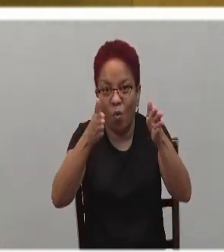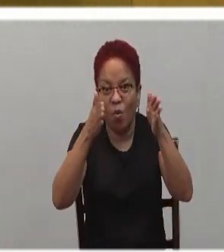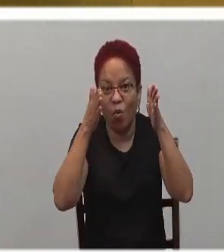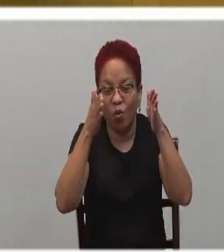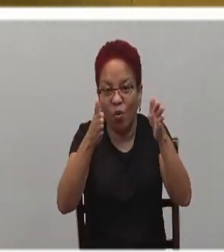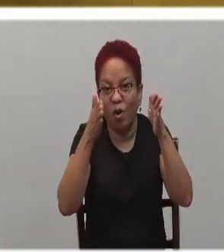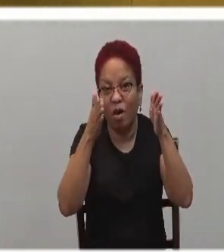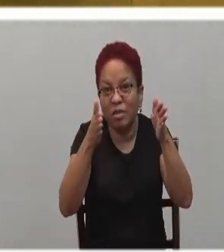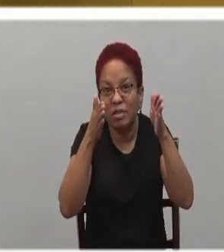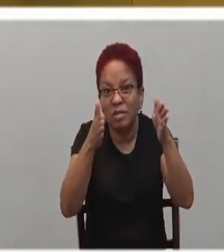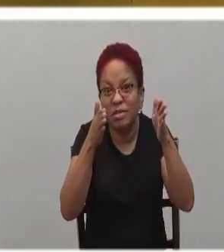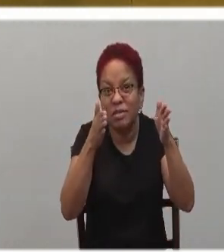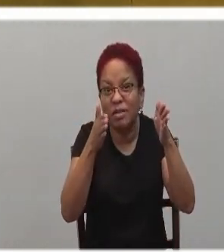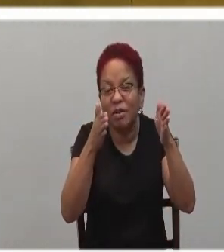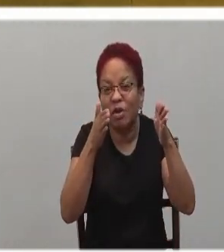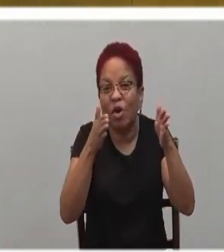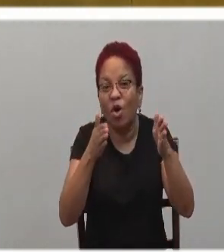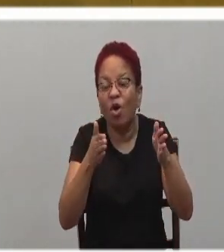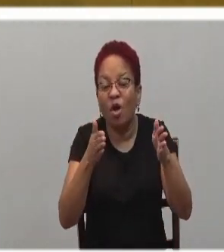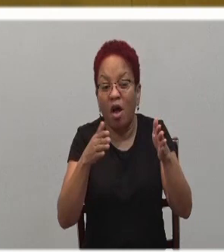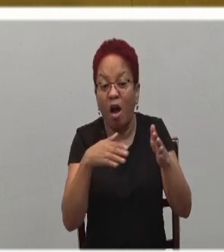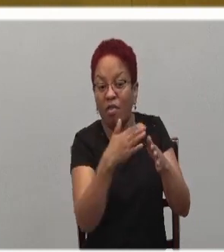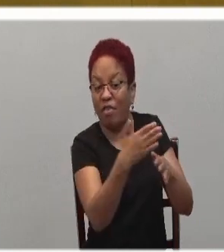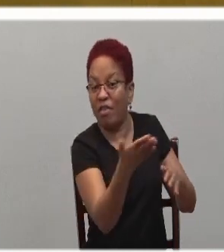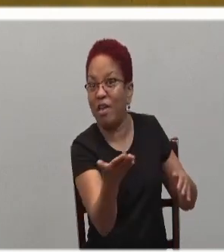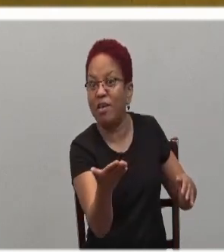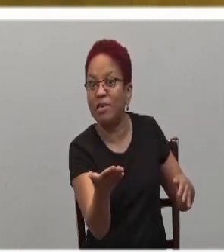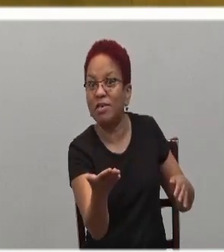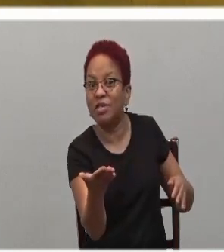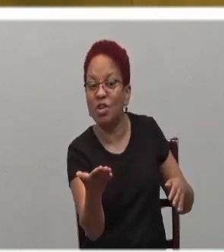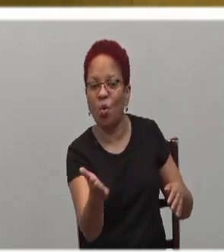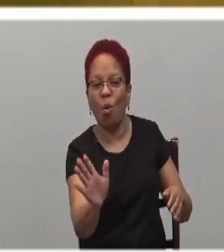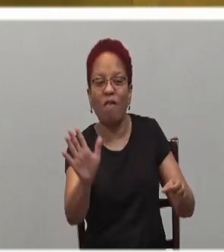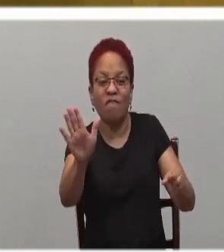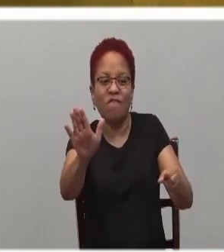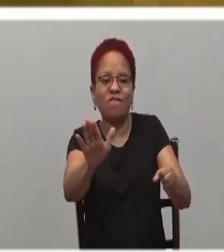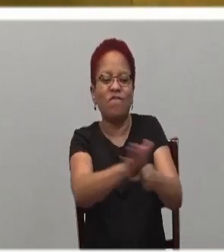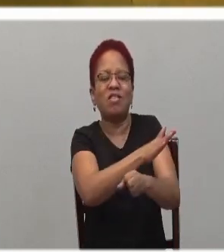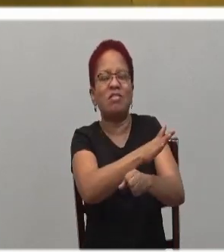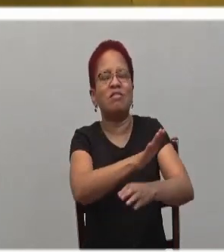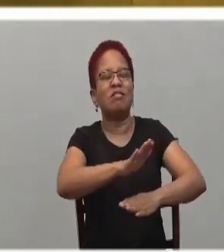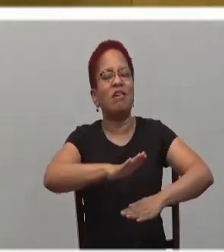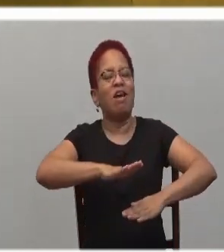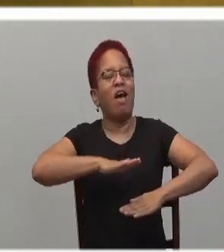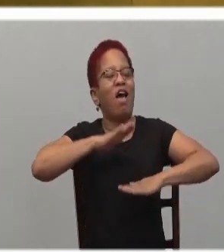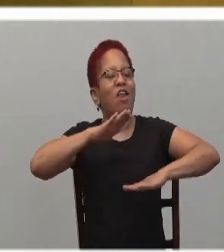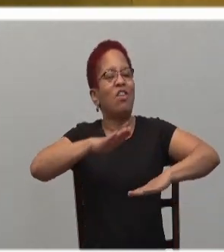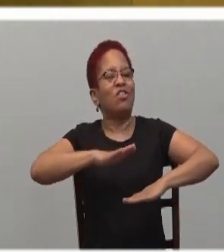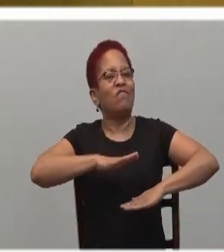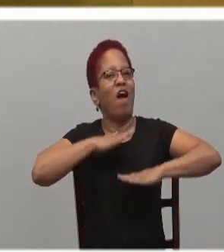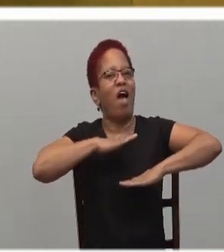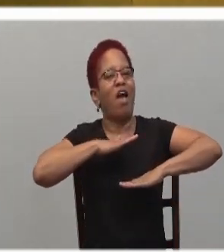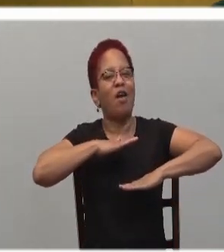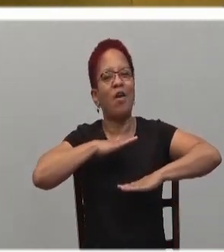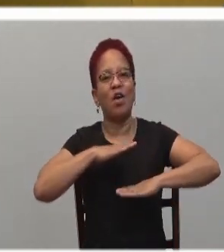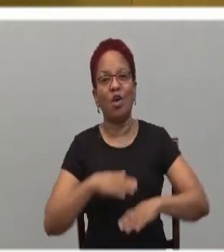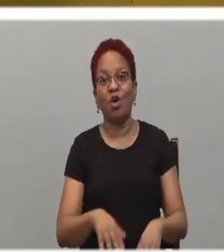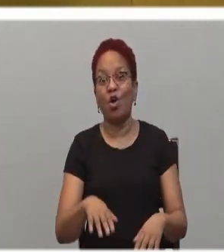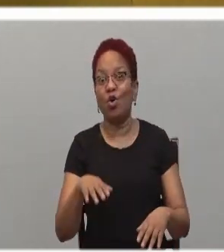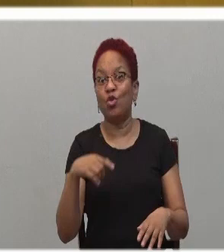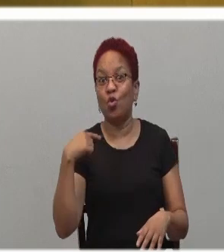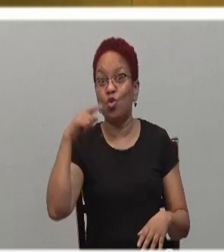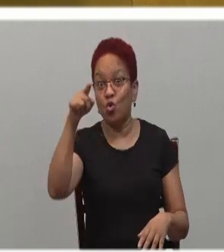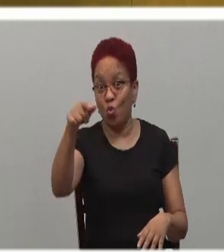convinced will fully, fully satisfy us. And so you and I work very